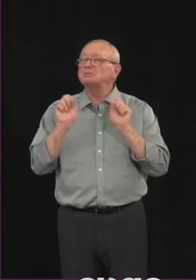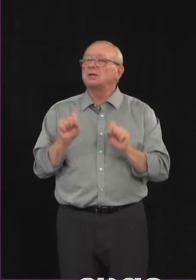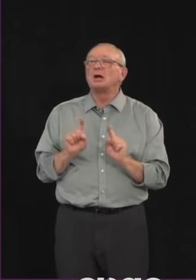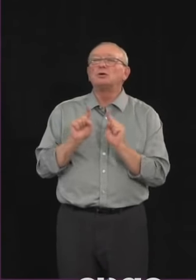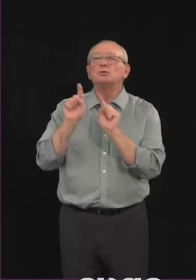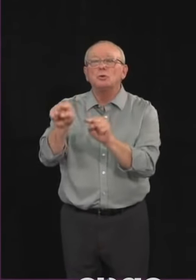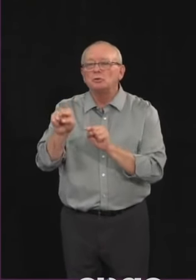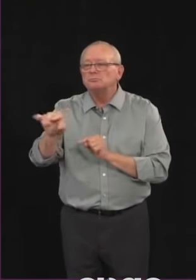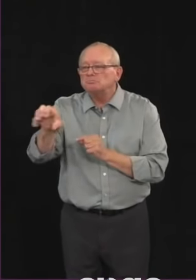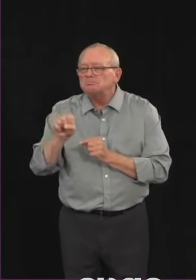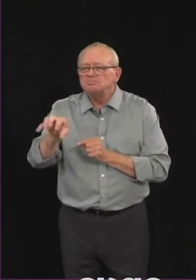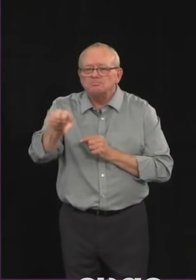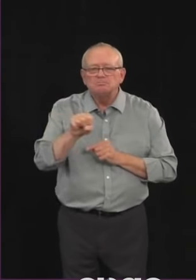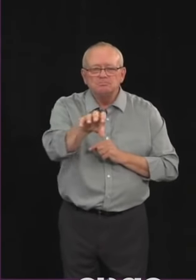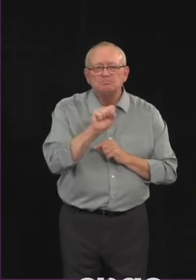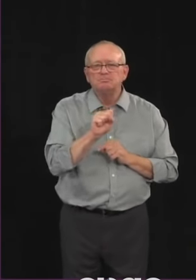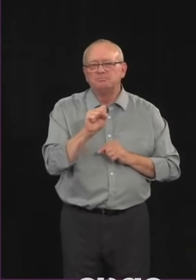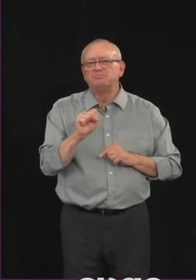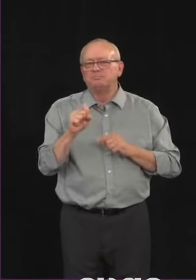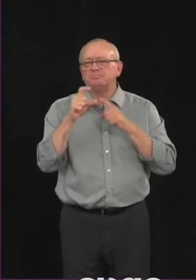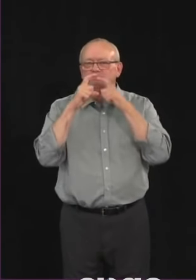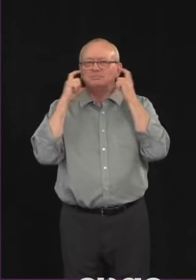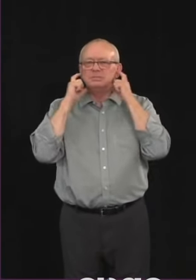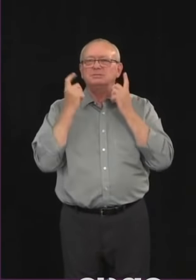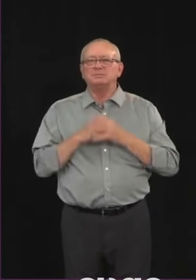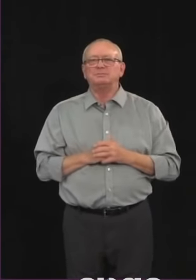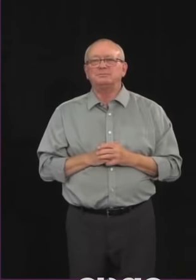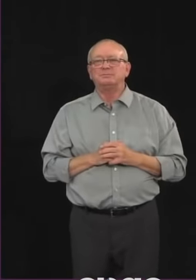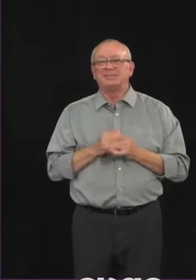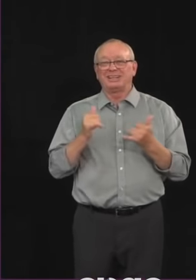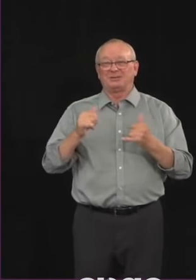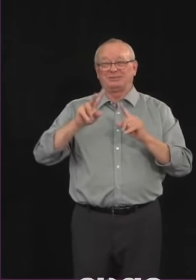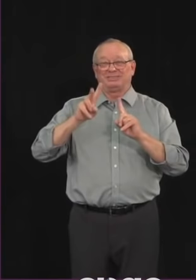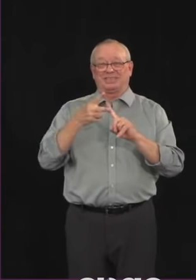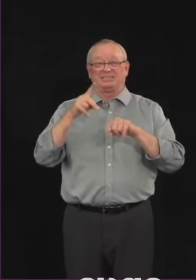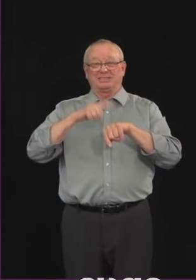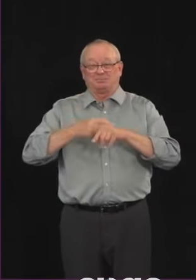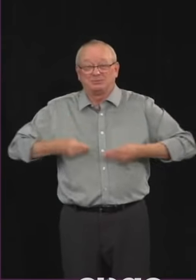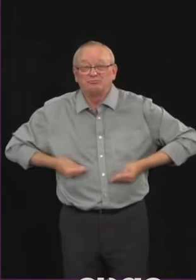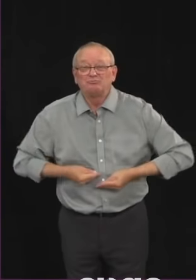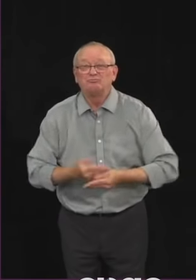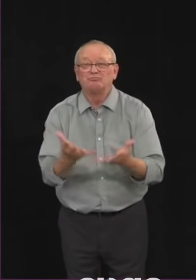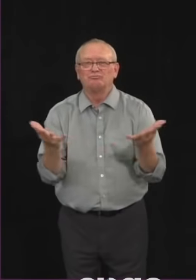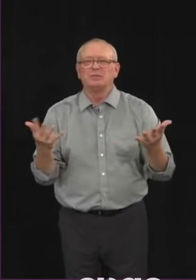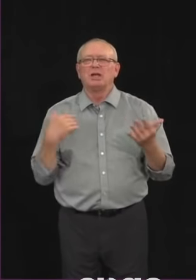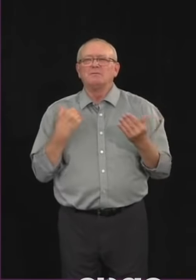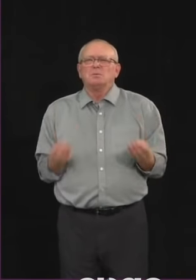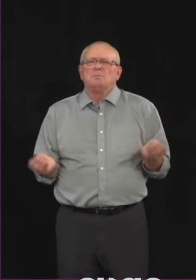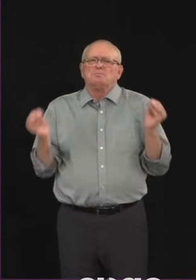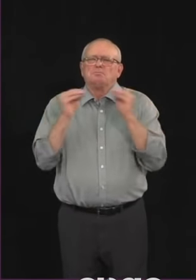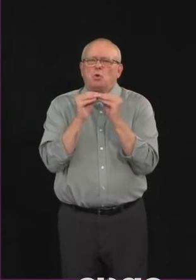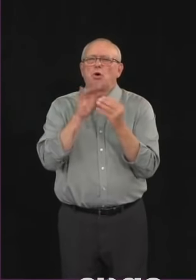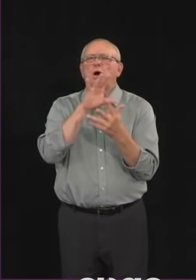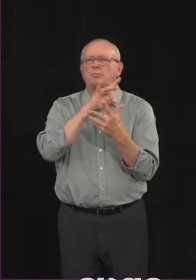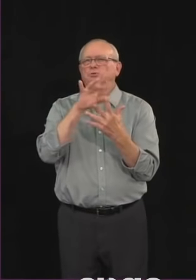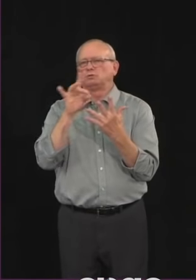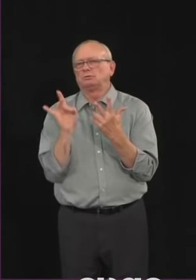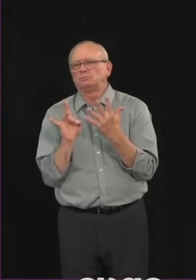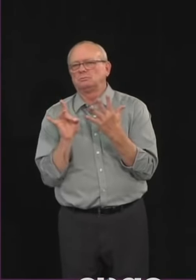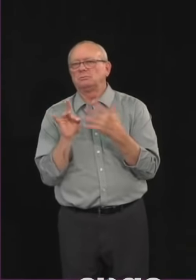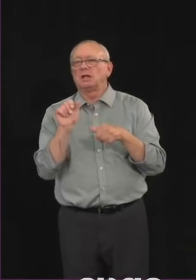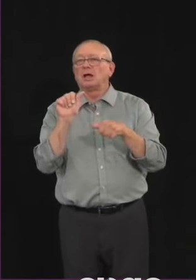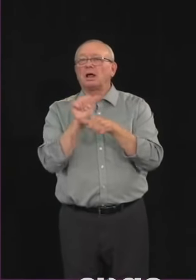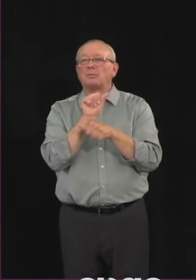includes some changes to expand the distribution and provide more options. Beginning today Albertans can get masks